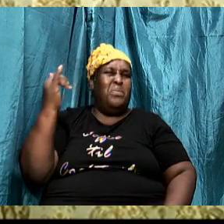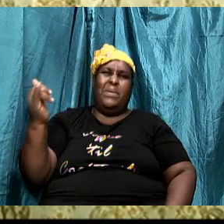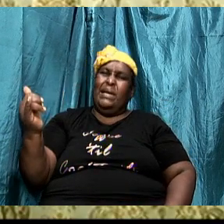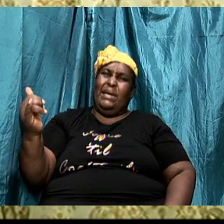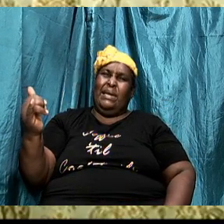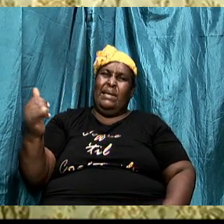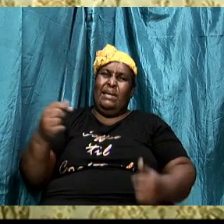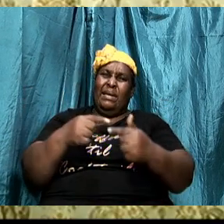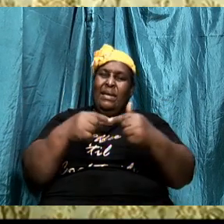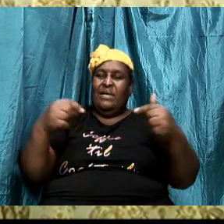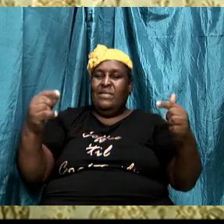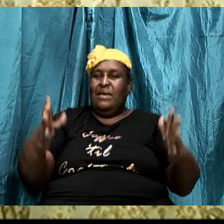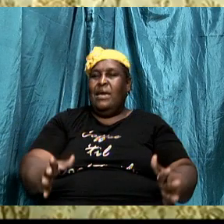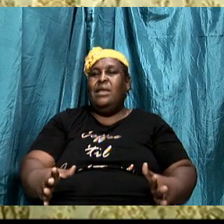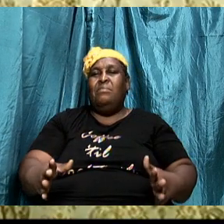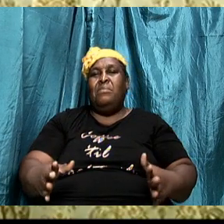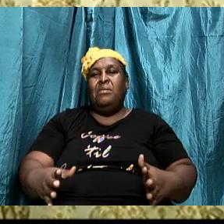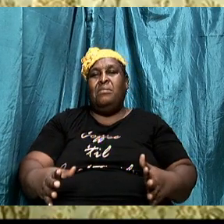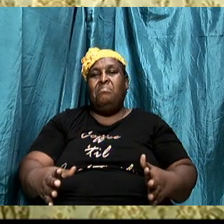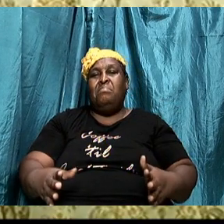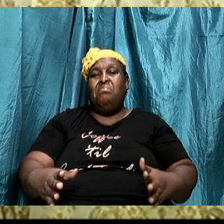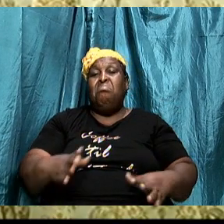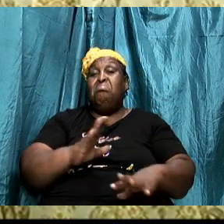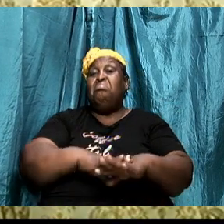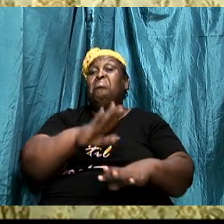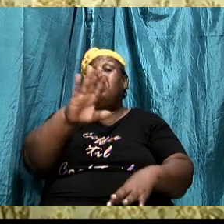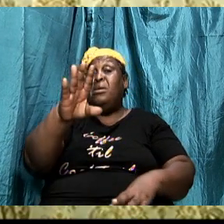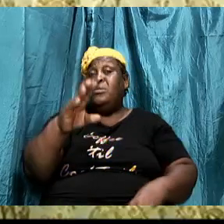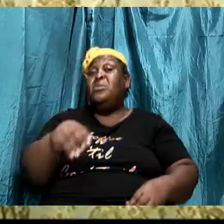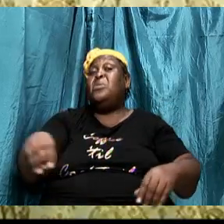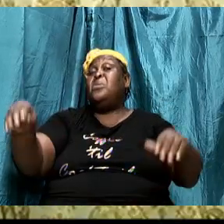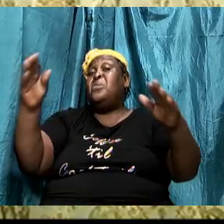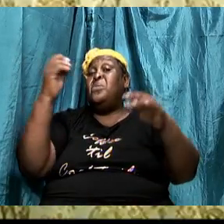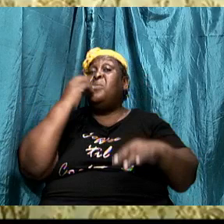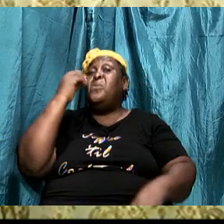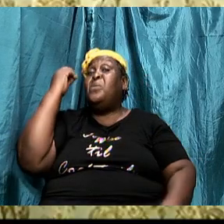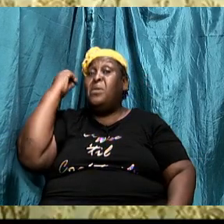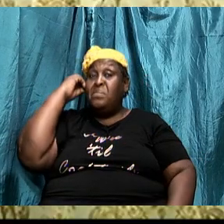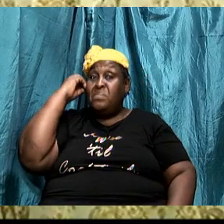might be at your doorstep and you not know that it is your enemy